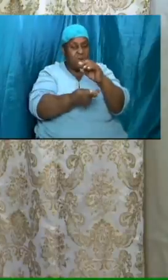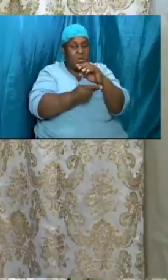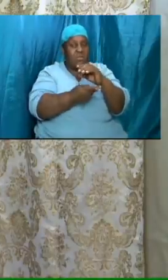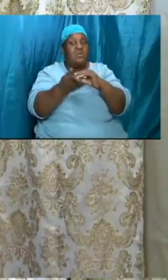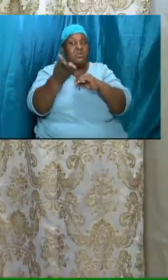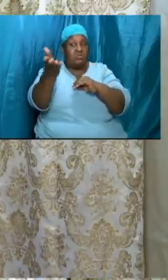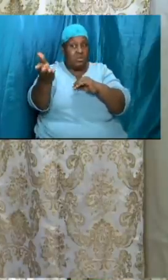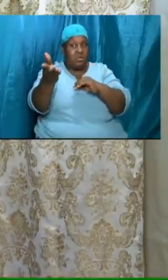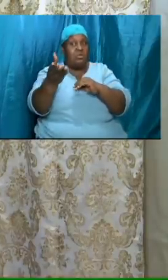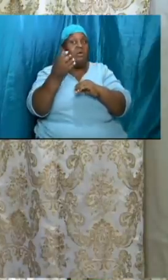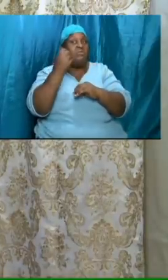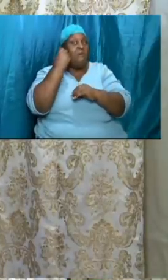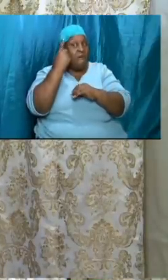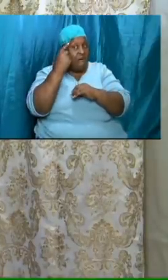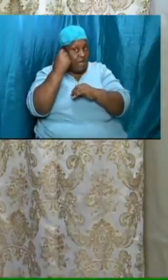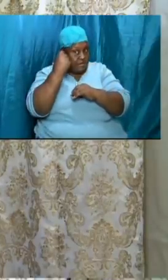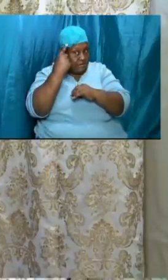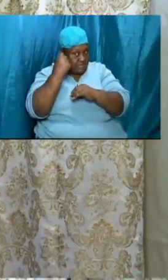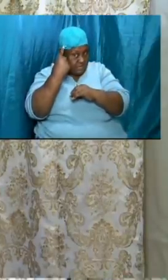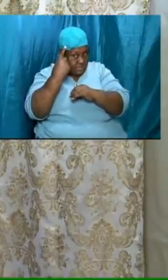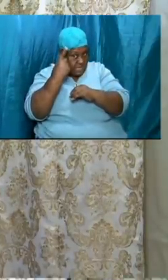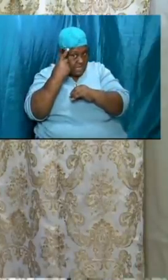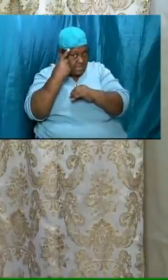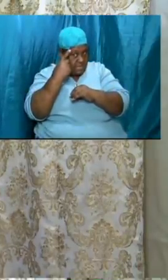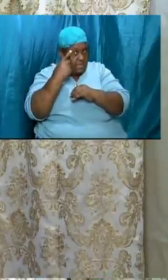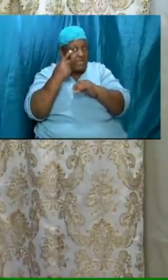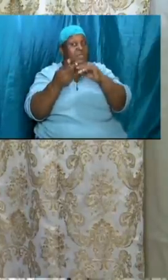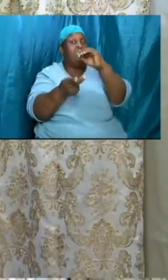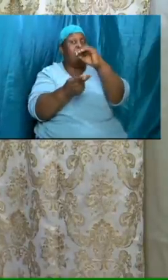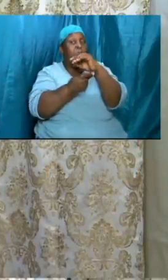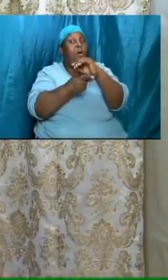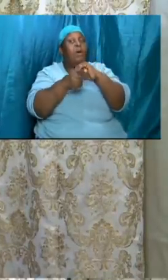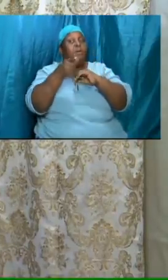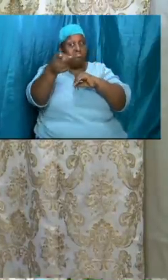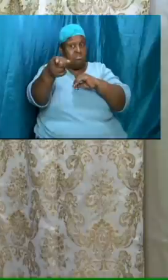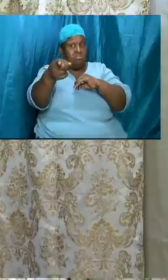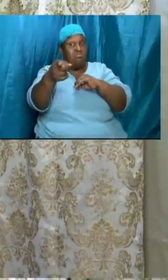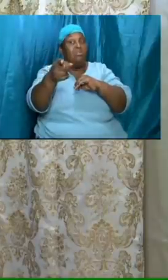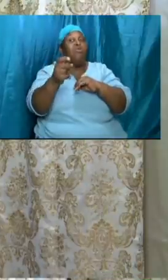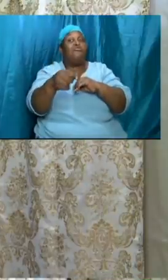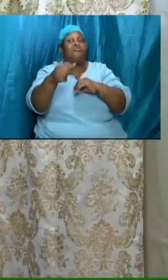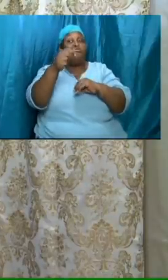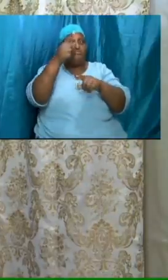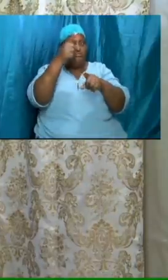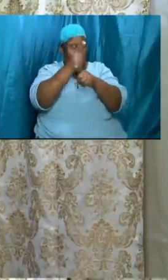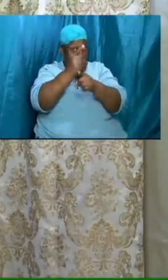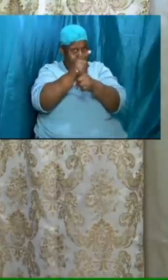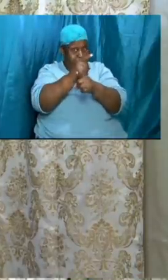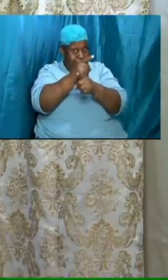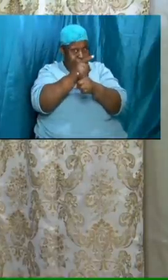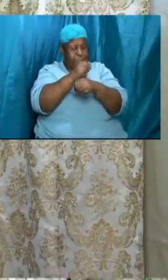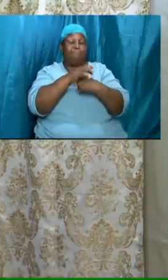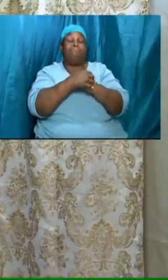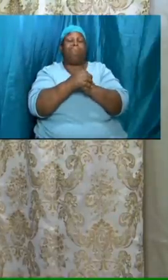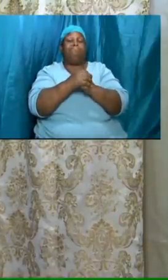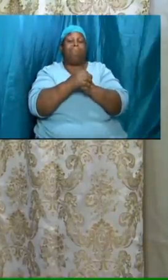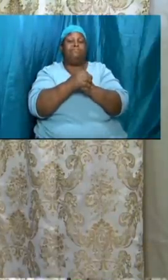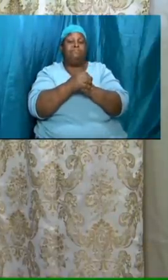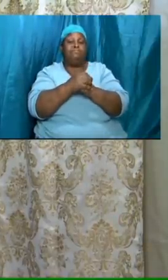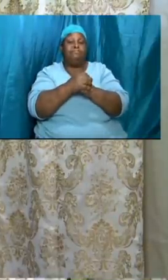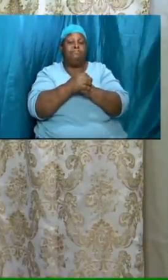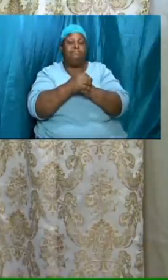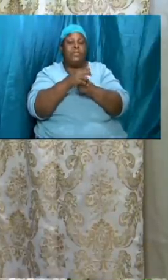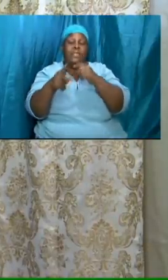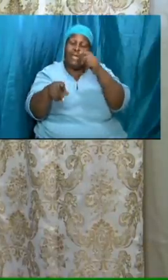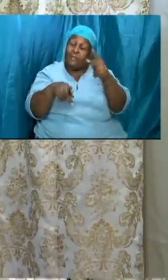he was in fact right so paul will know that he's paul up there and the people